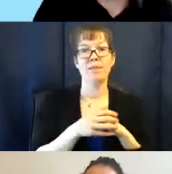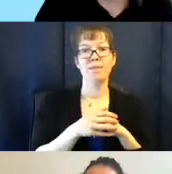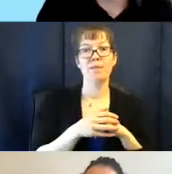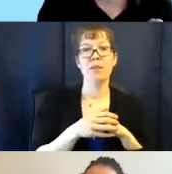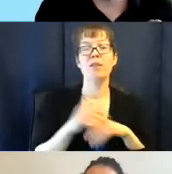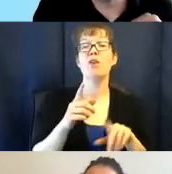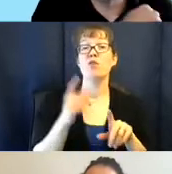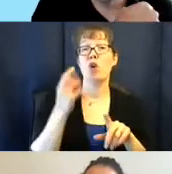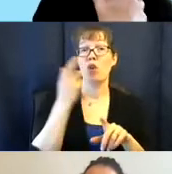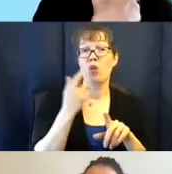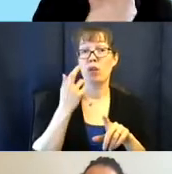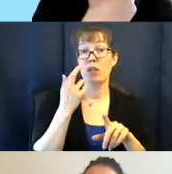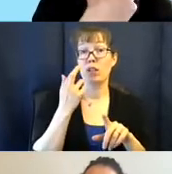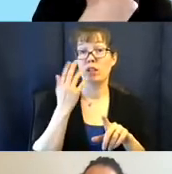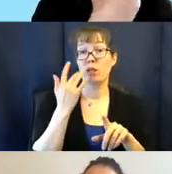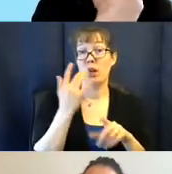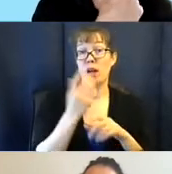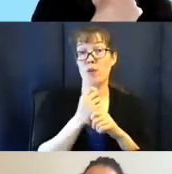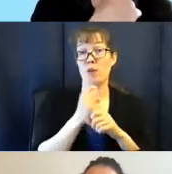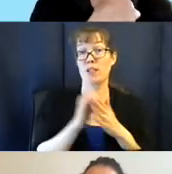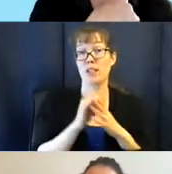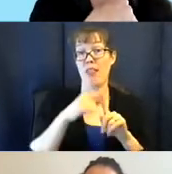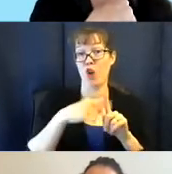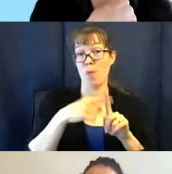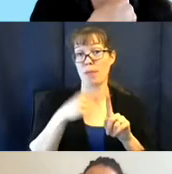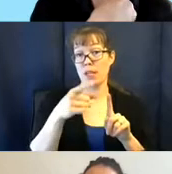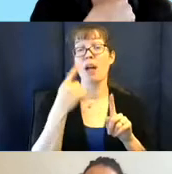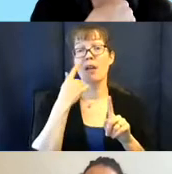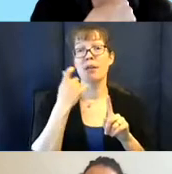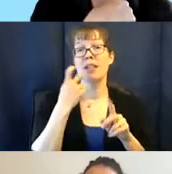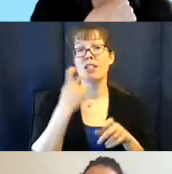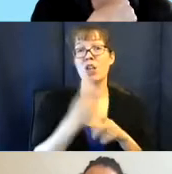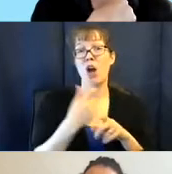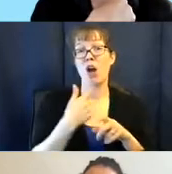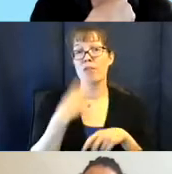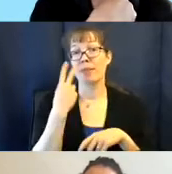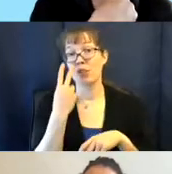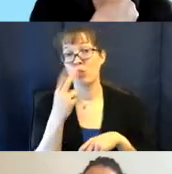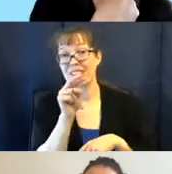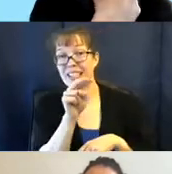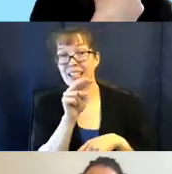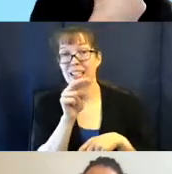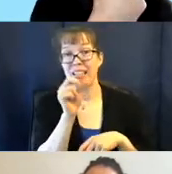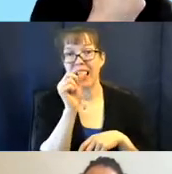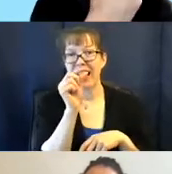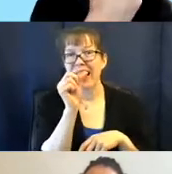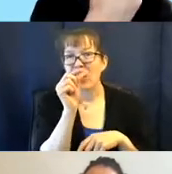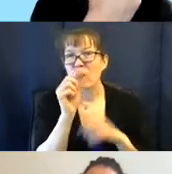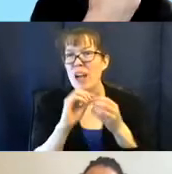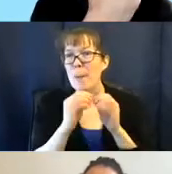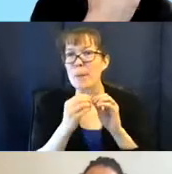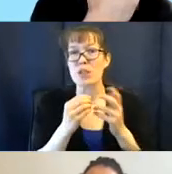got this thermostat is because it's hard for me to see little numbers. And when I moved in, it was an